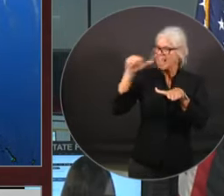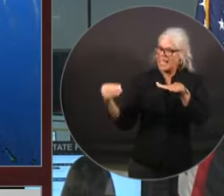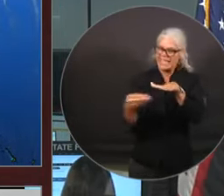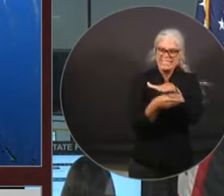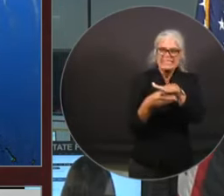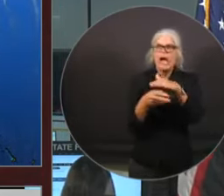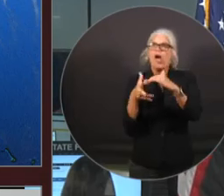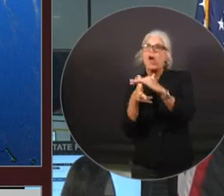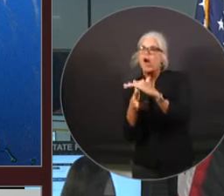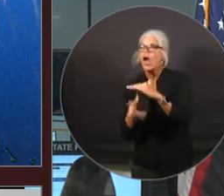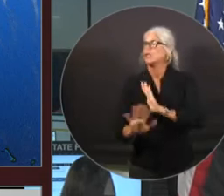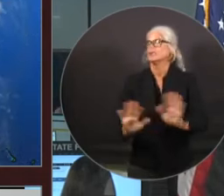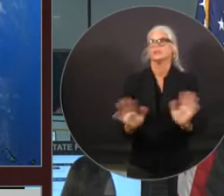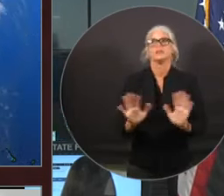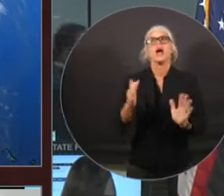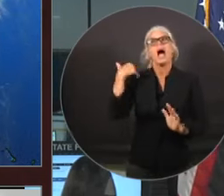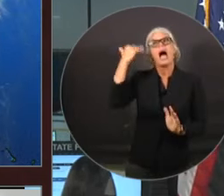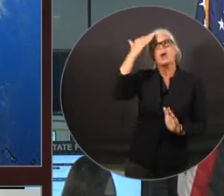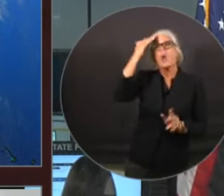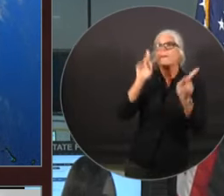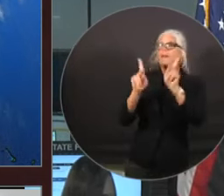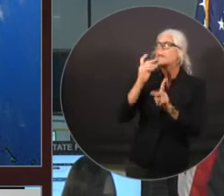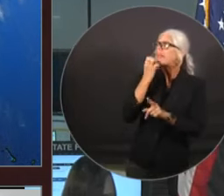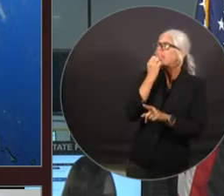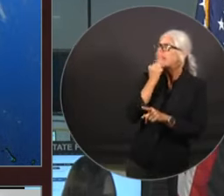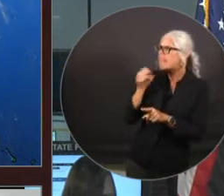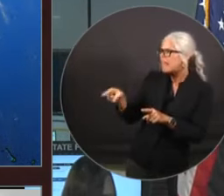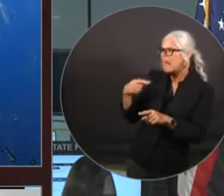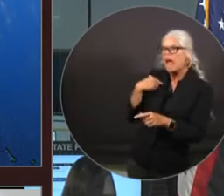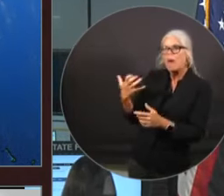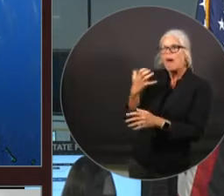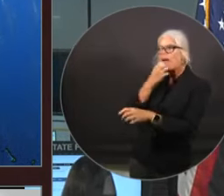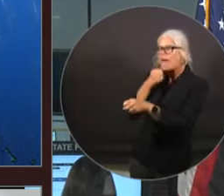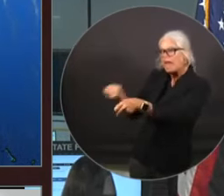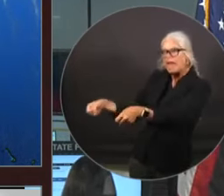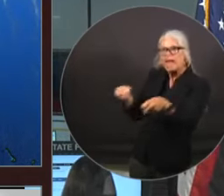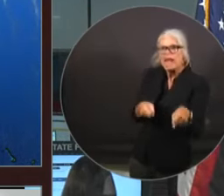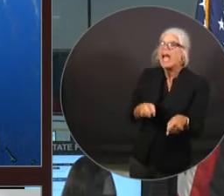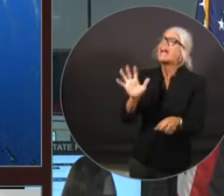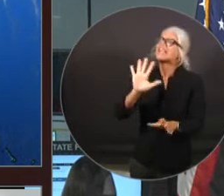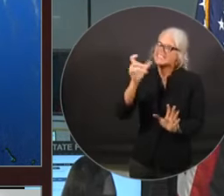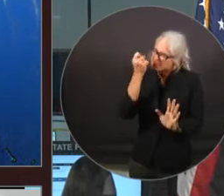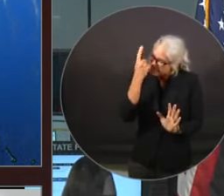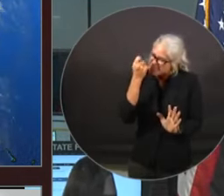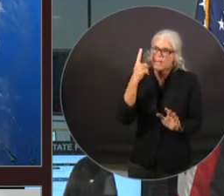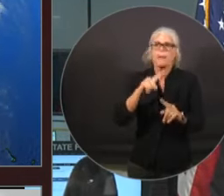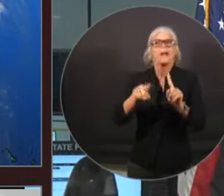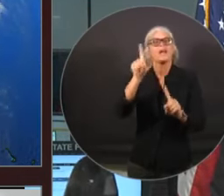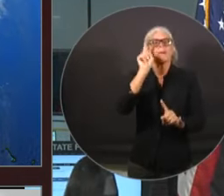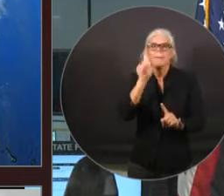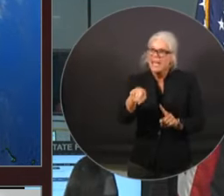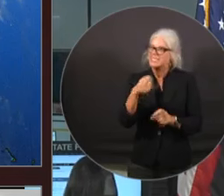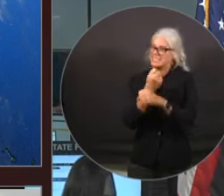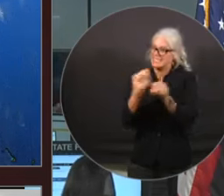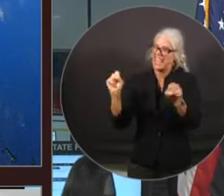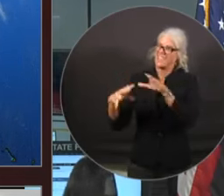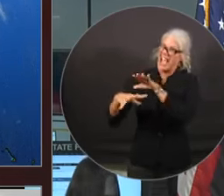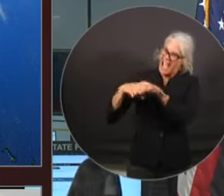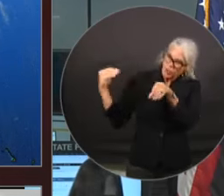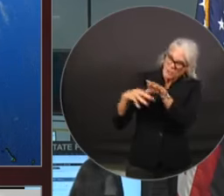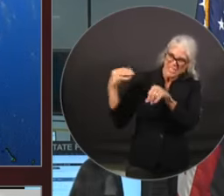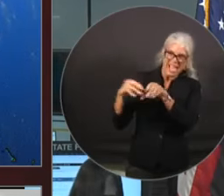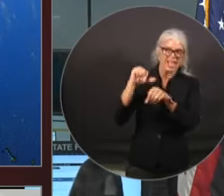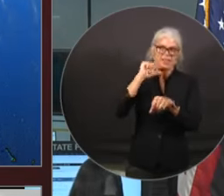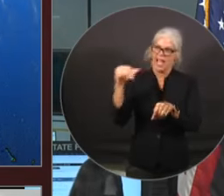want to have power. I get it and do it. But just do it in a way that's going to be safe. So please do